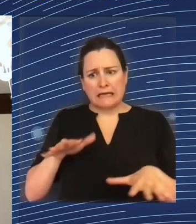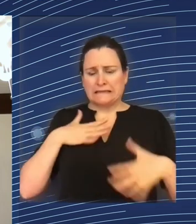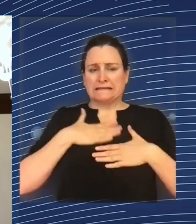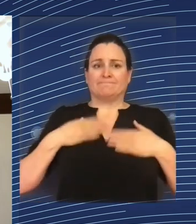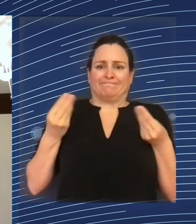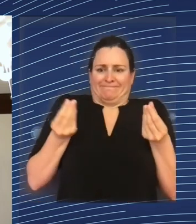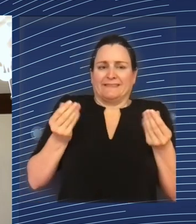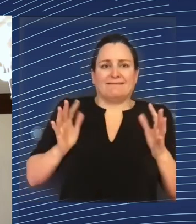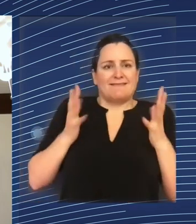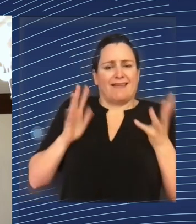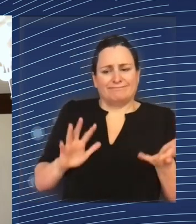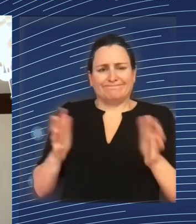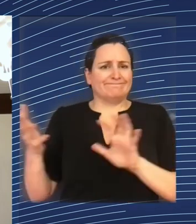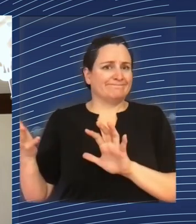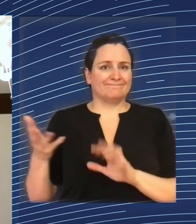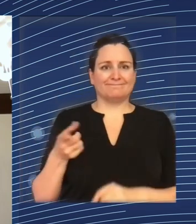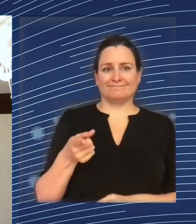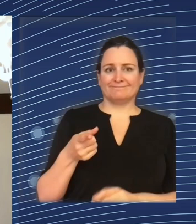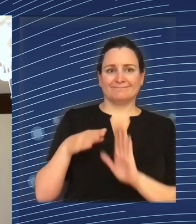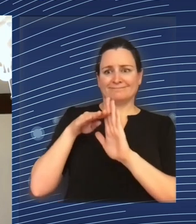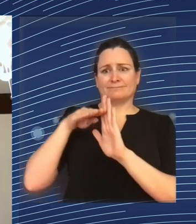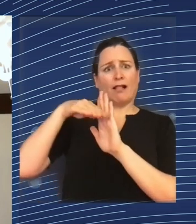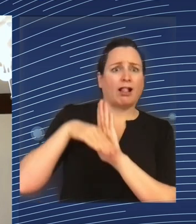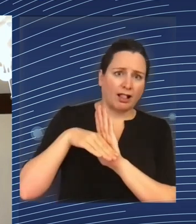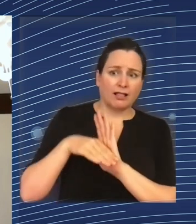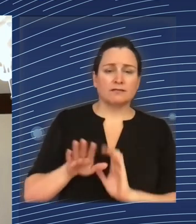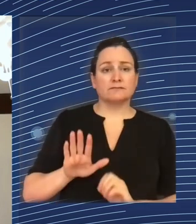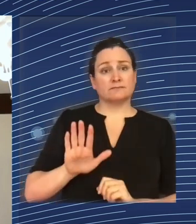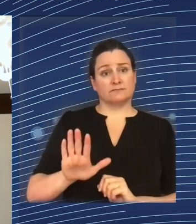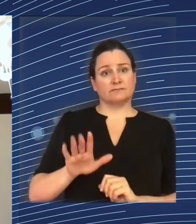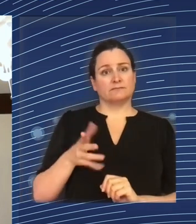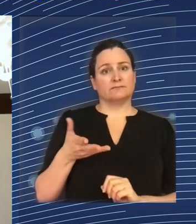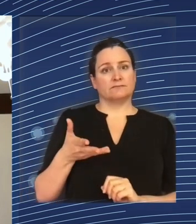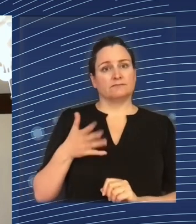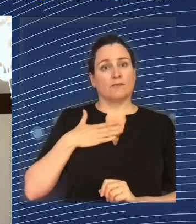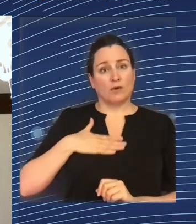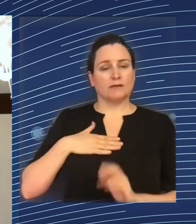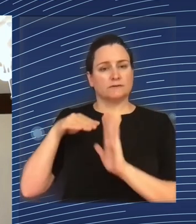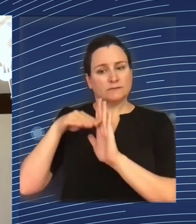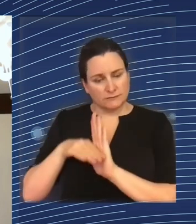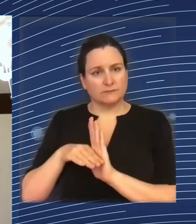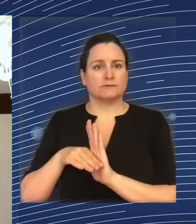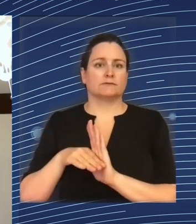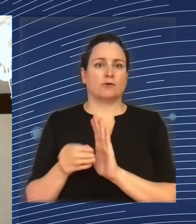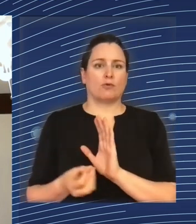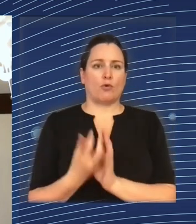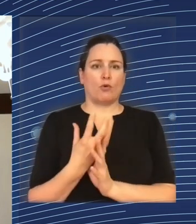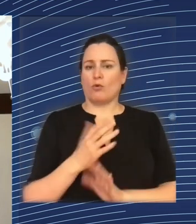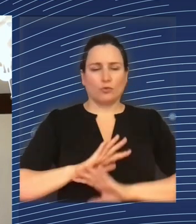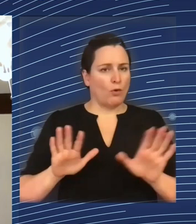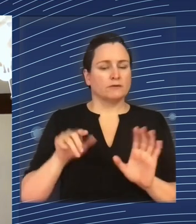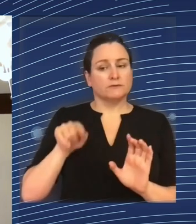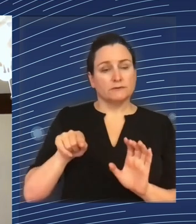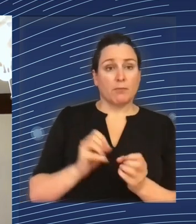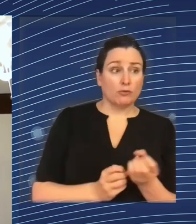mean, very few people who've experienced negative growth actually want that to continue rather than the alternative of more growth. I mean, if we want convergence,